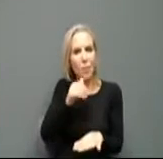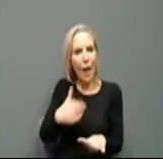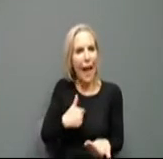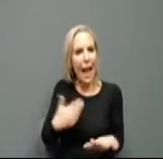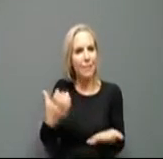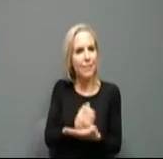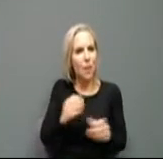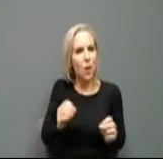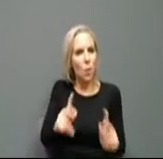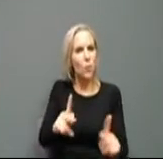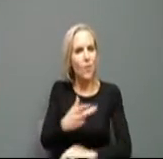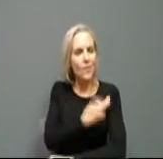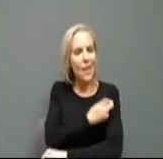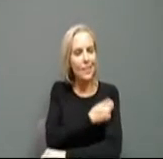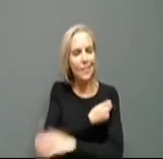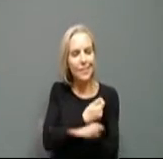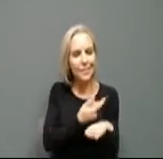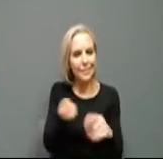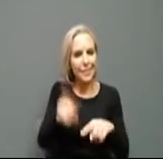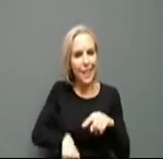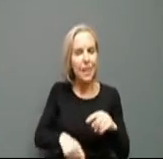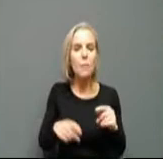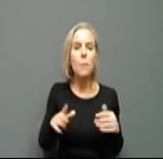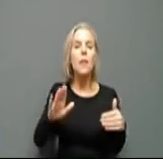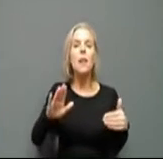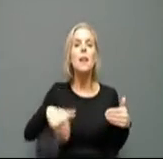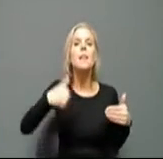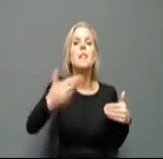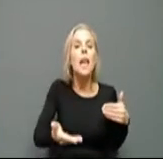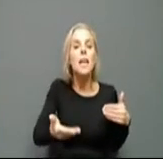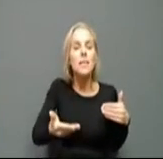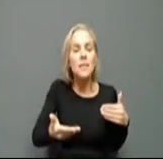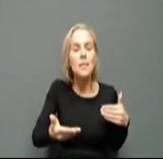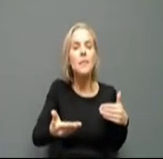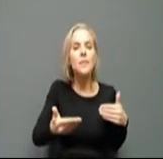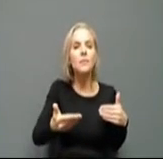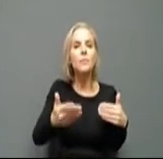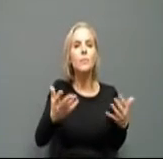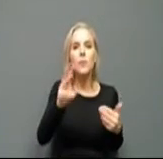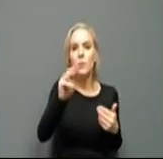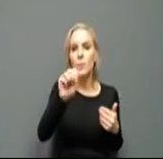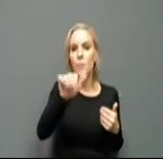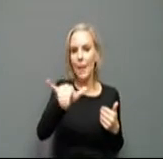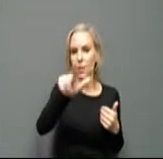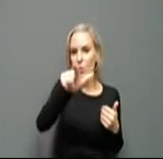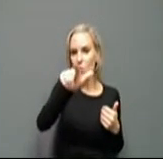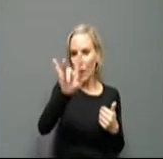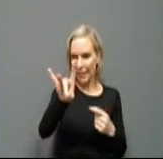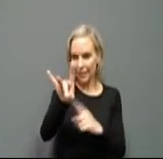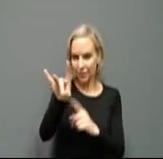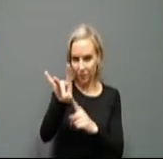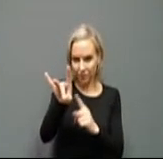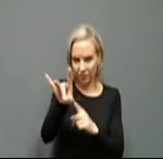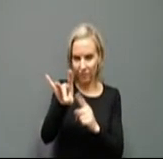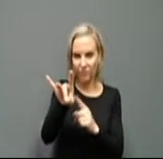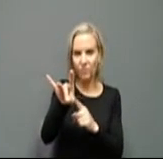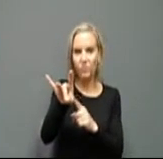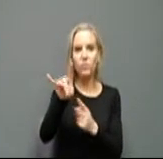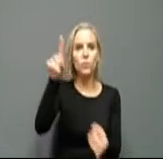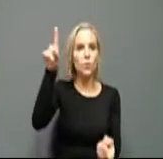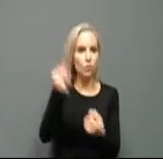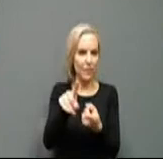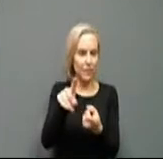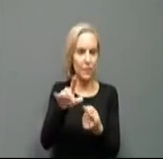So our next loosening is going to occur on May 28th. That's the beginning of the